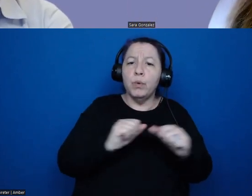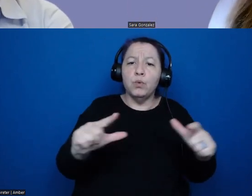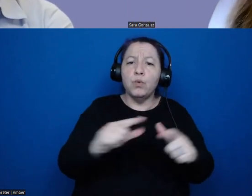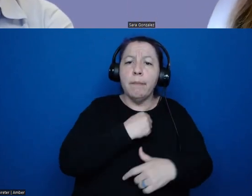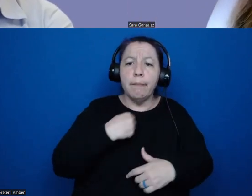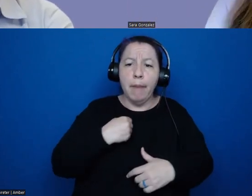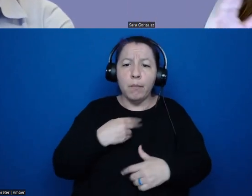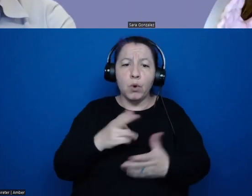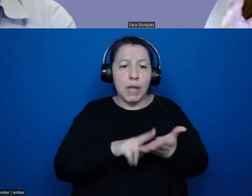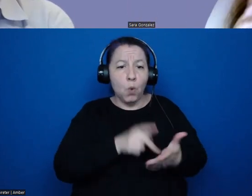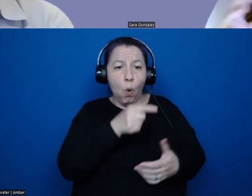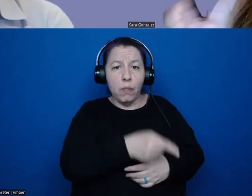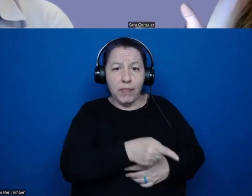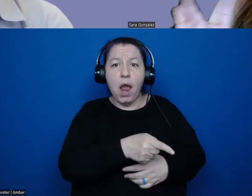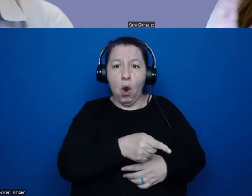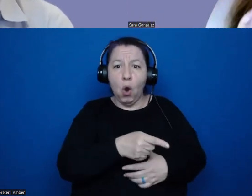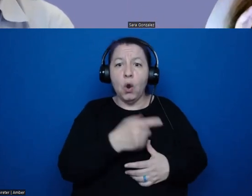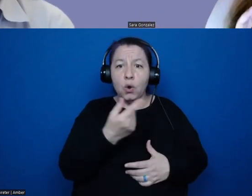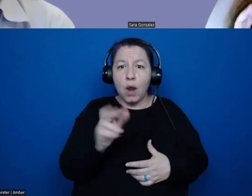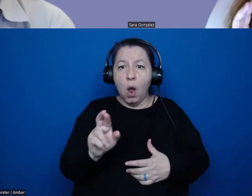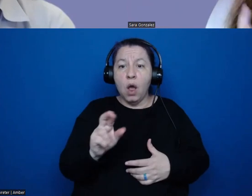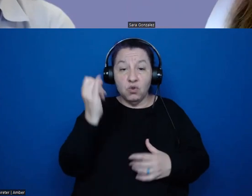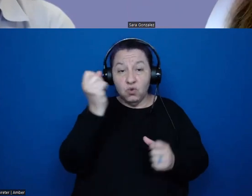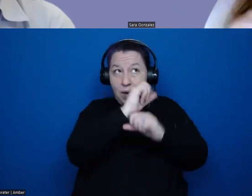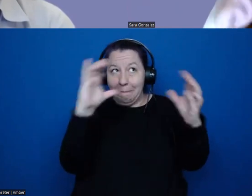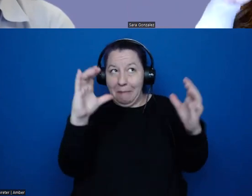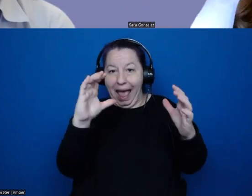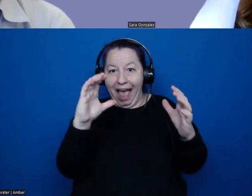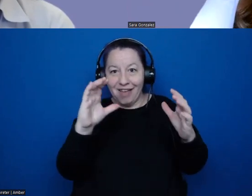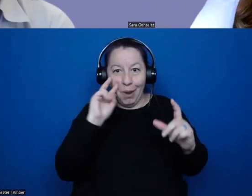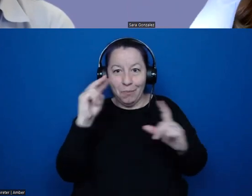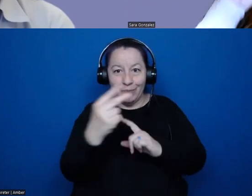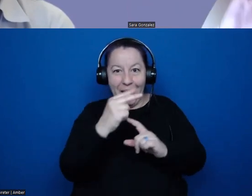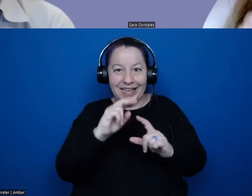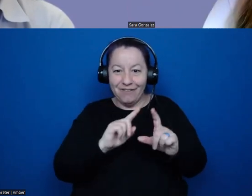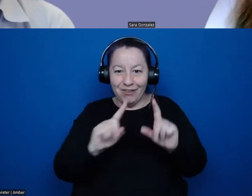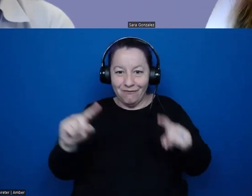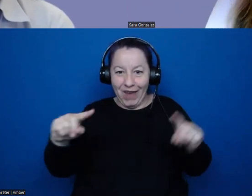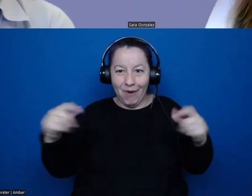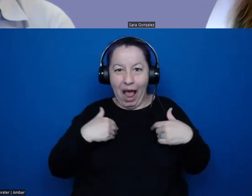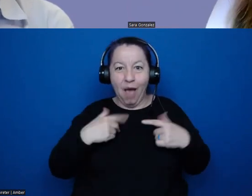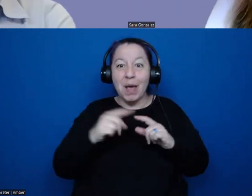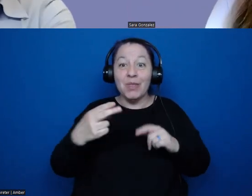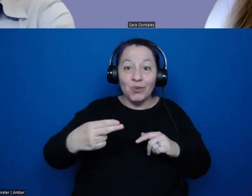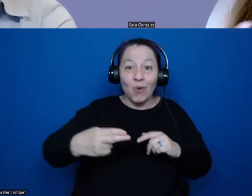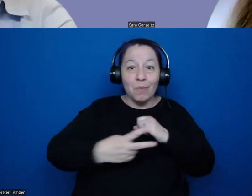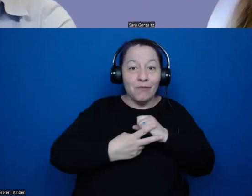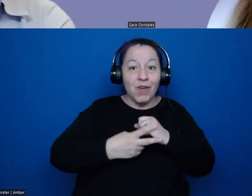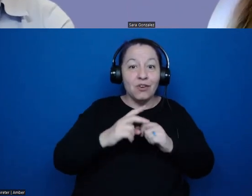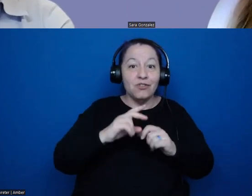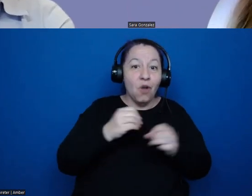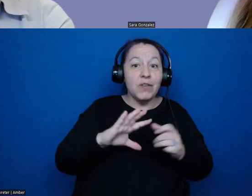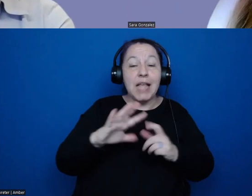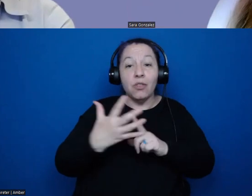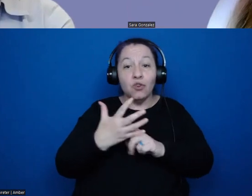at Grand Ronde and you can imagine that perspectives vary within that but the historic preservation office and the culture committee who helps advise